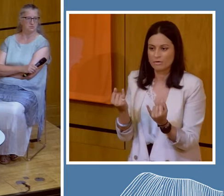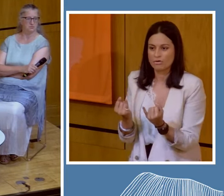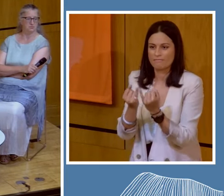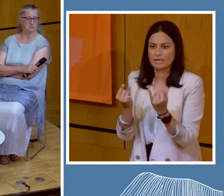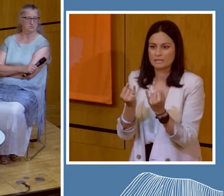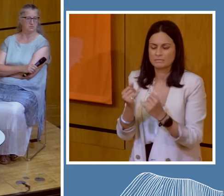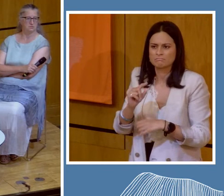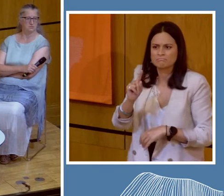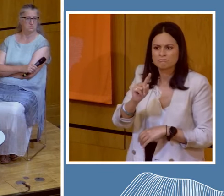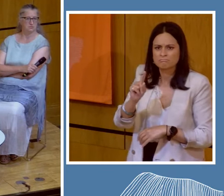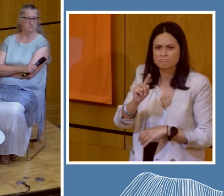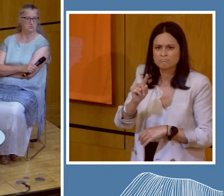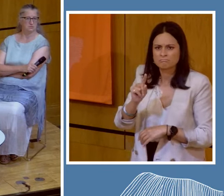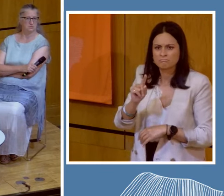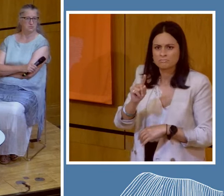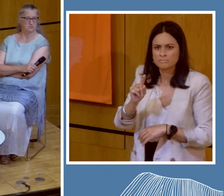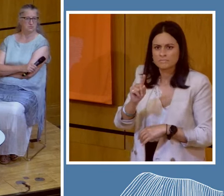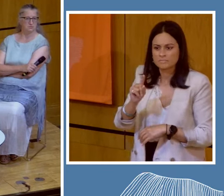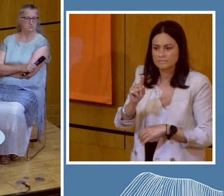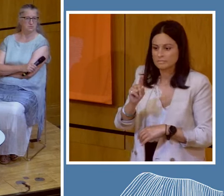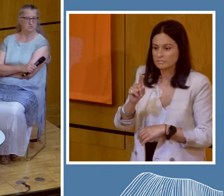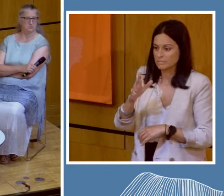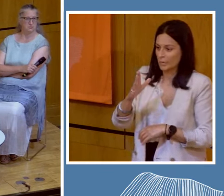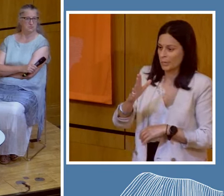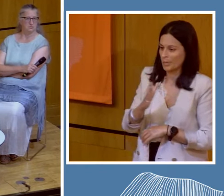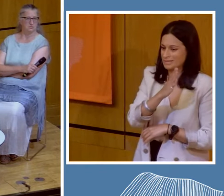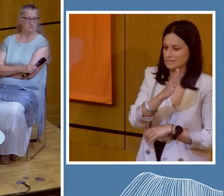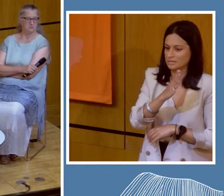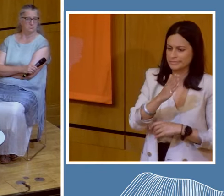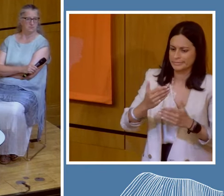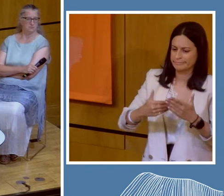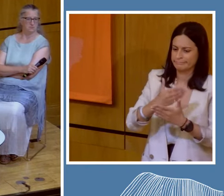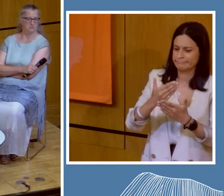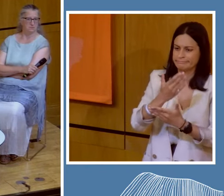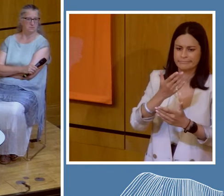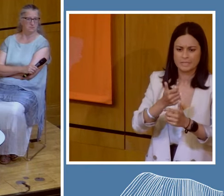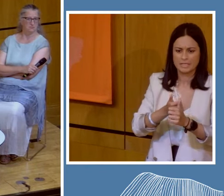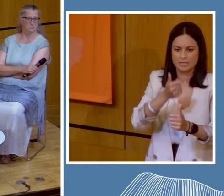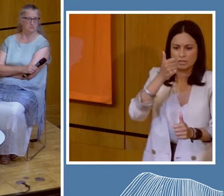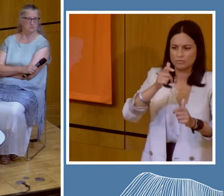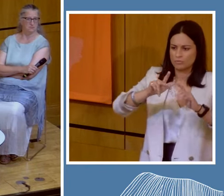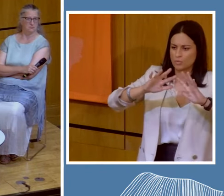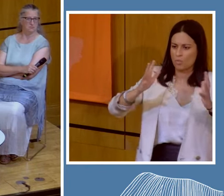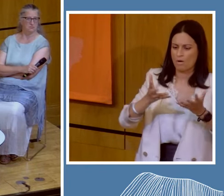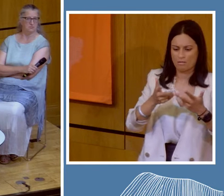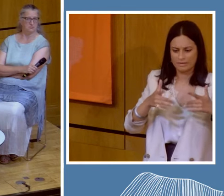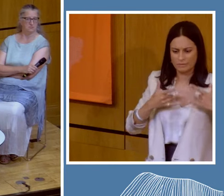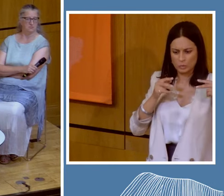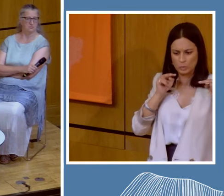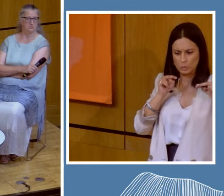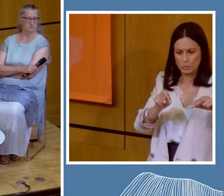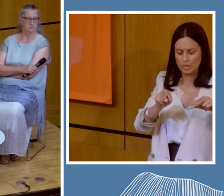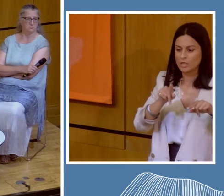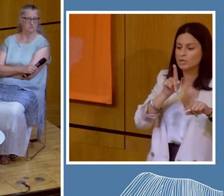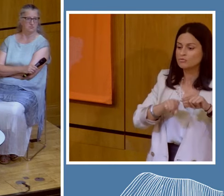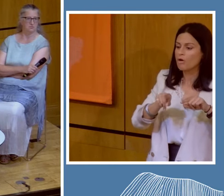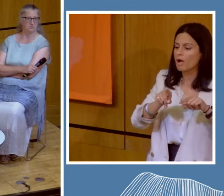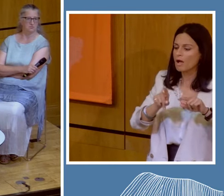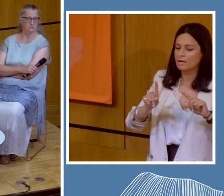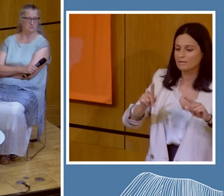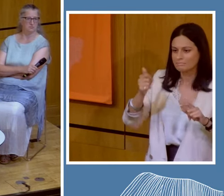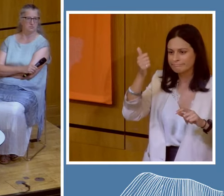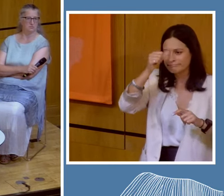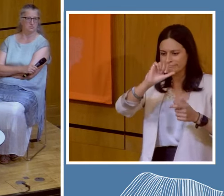the Western modern industrialist world trying to find some